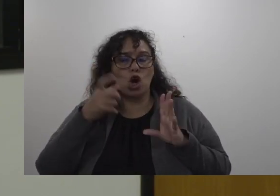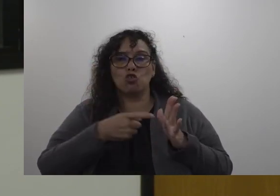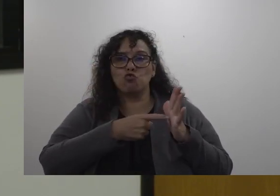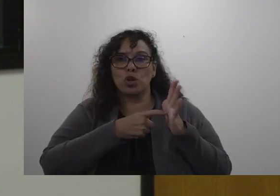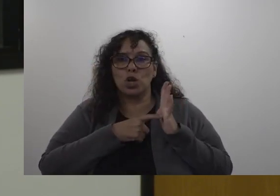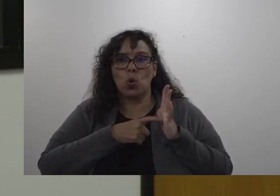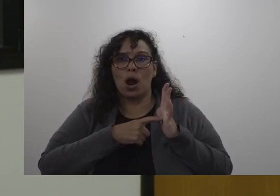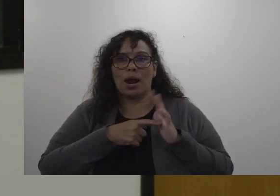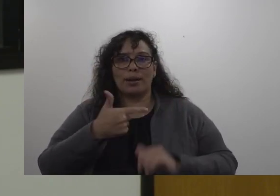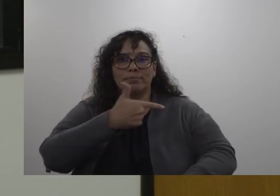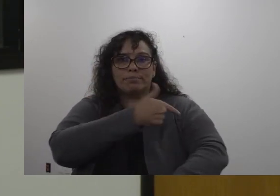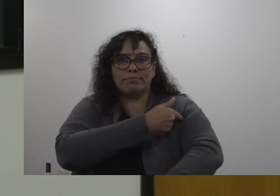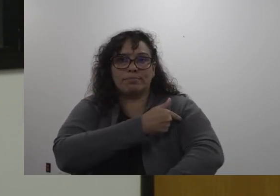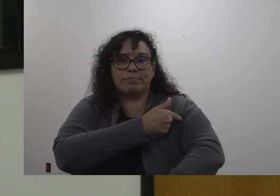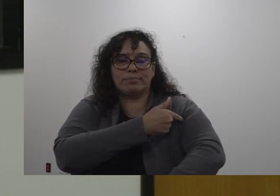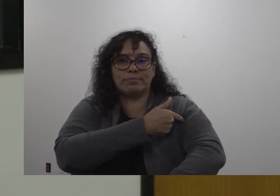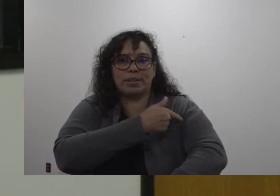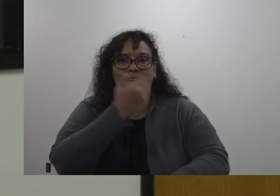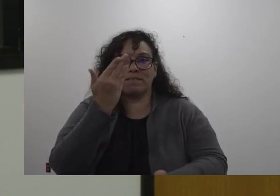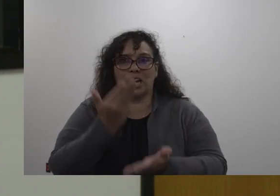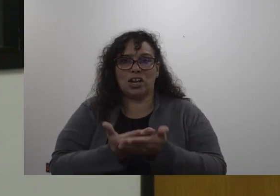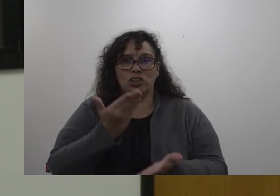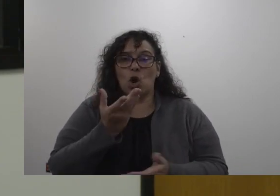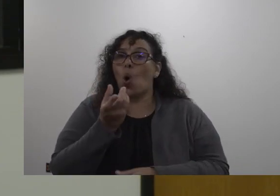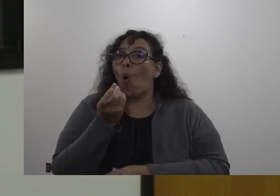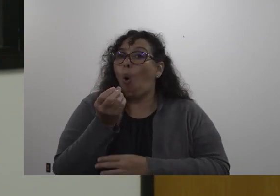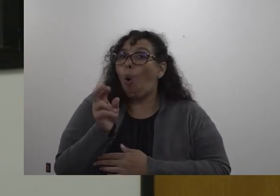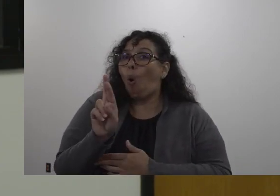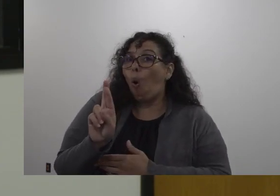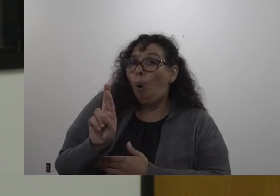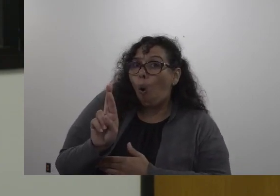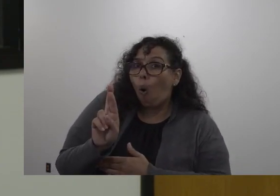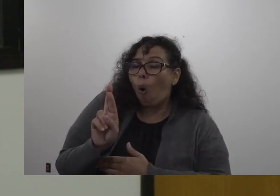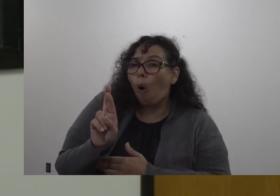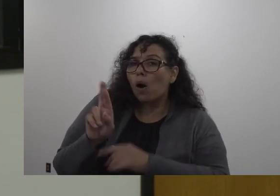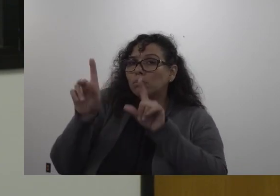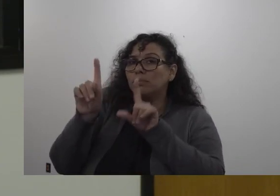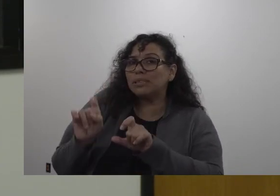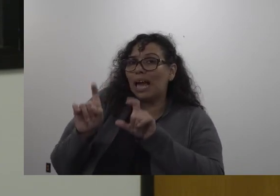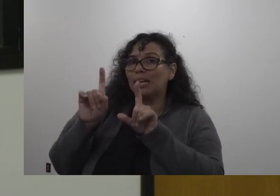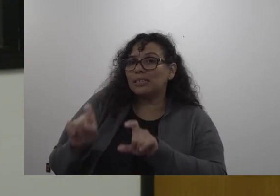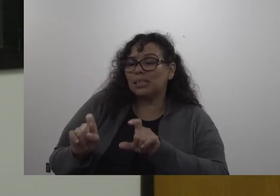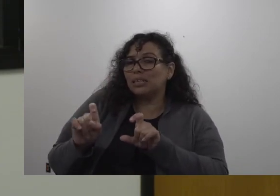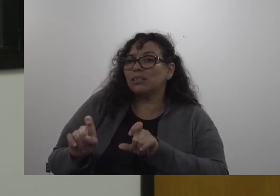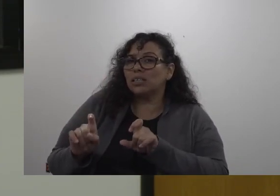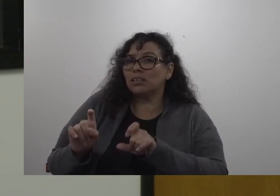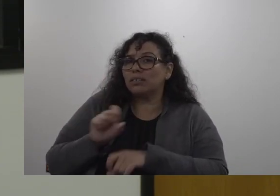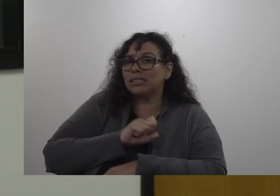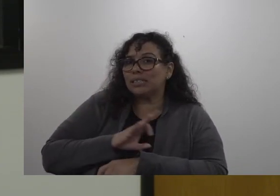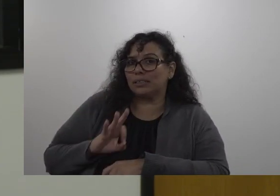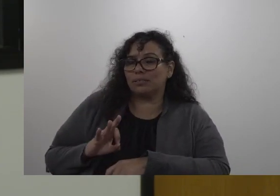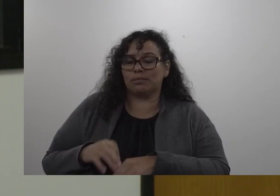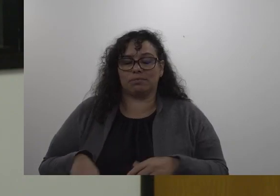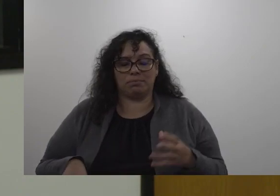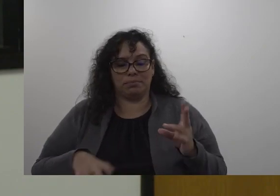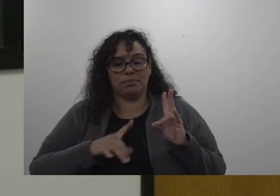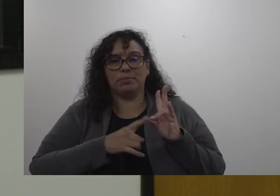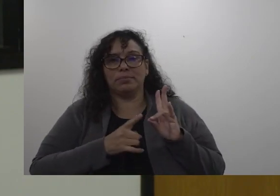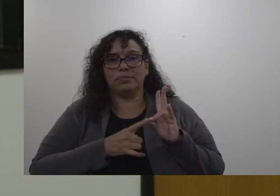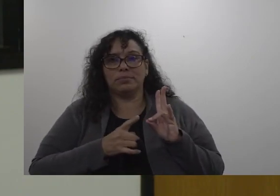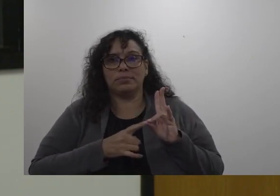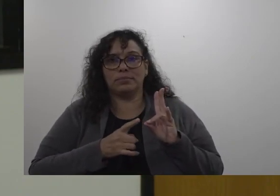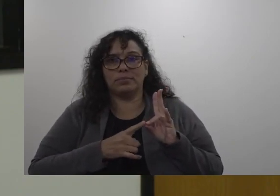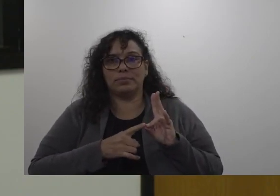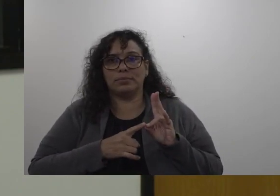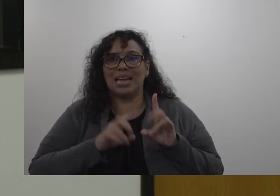vaccine verification and or weekly asymptomatic screening for staff and there will be case reporting